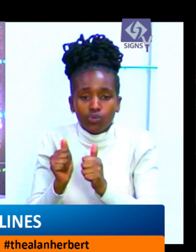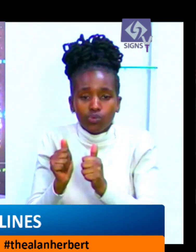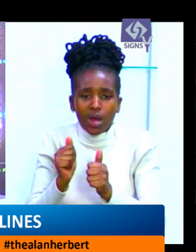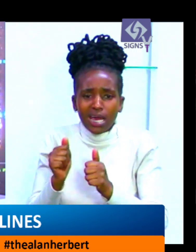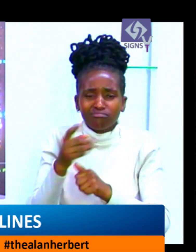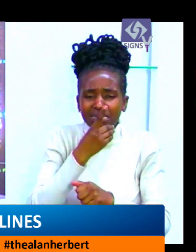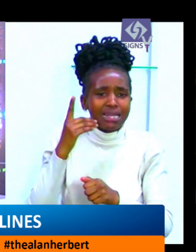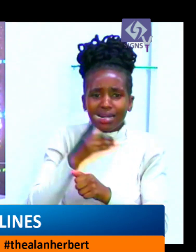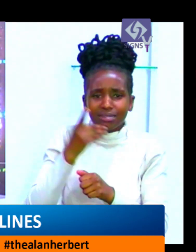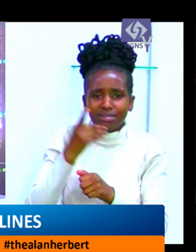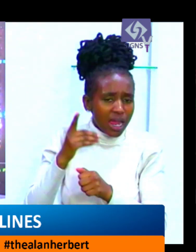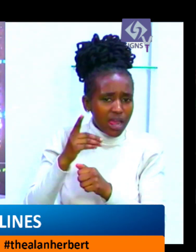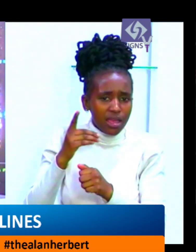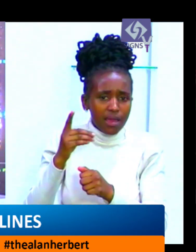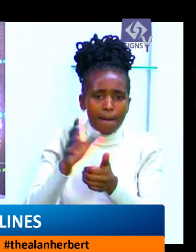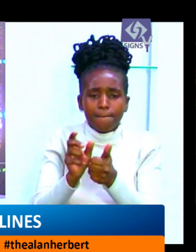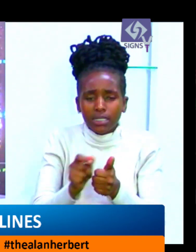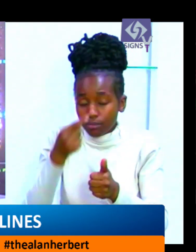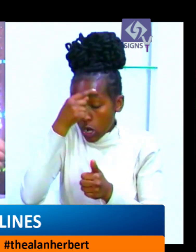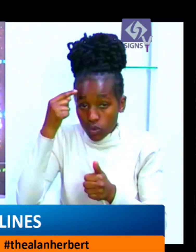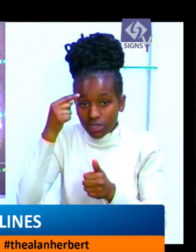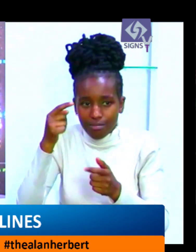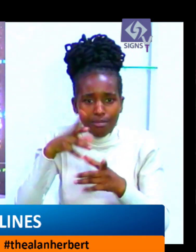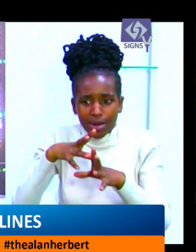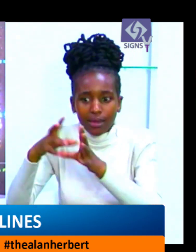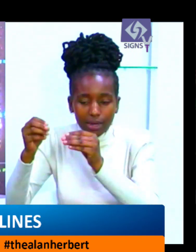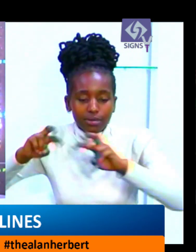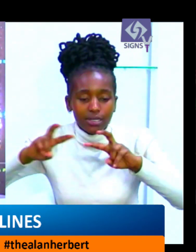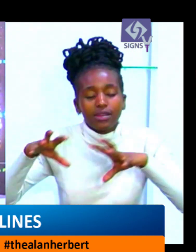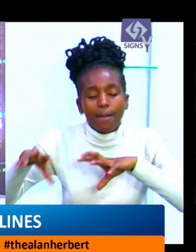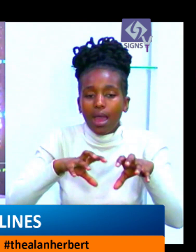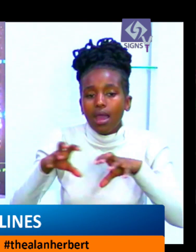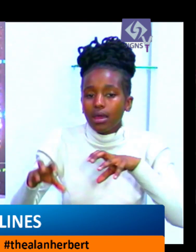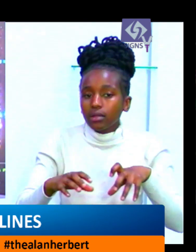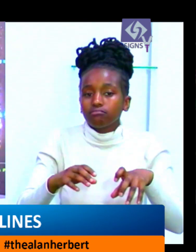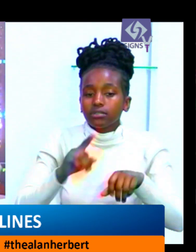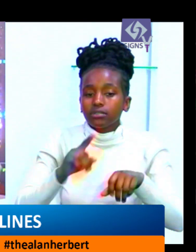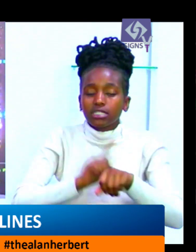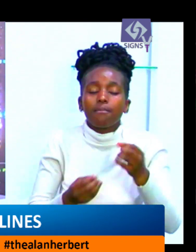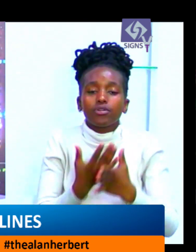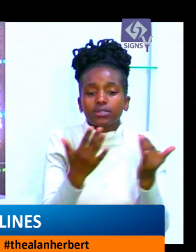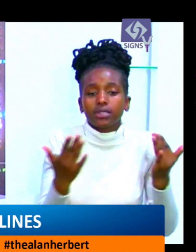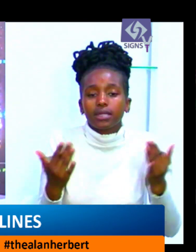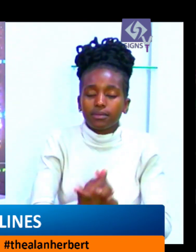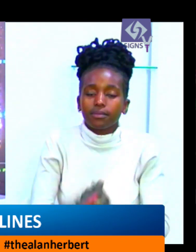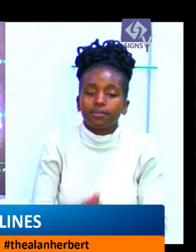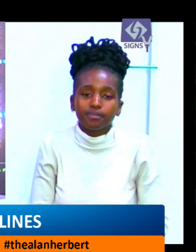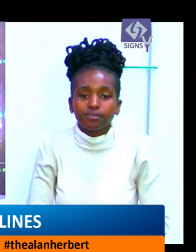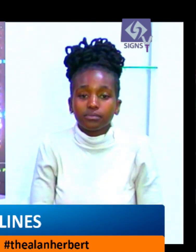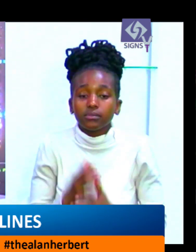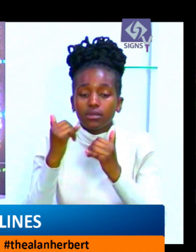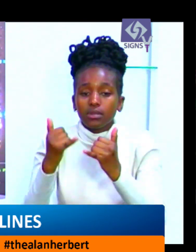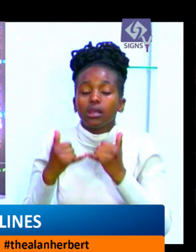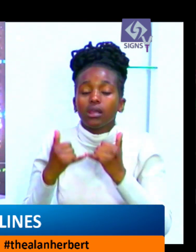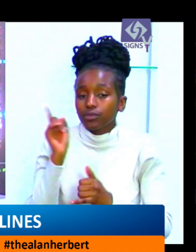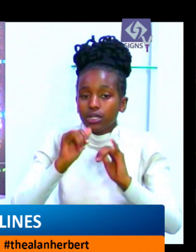replaced by three new funds now the cabinet has repealed the national health insurance fund and replaced it with three separate